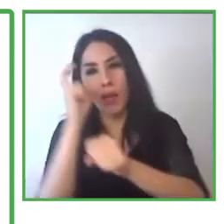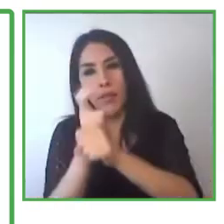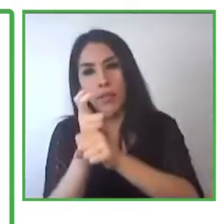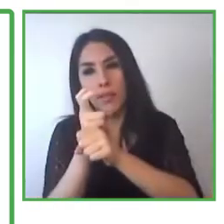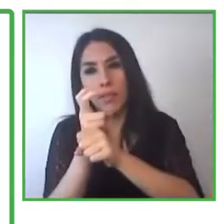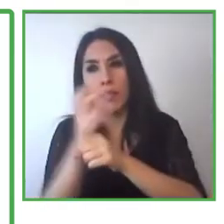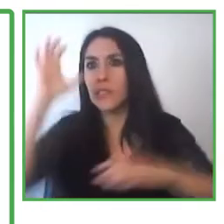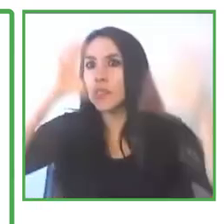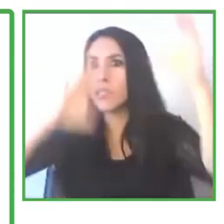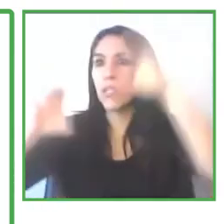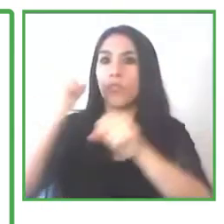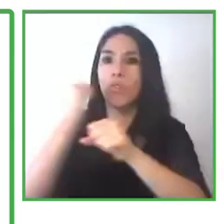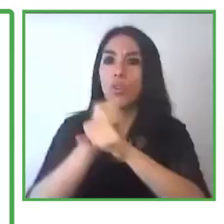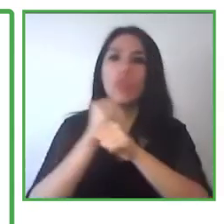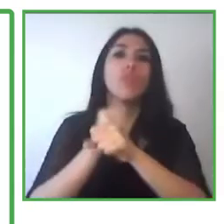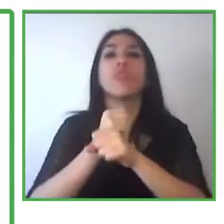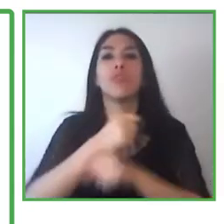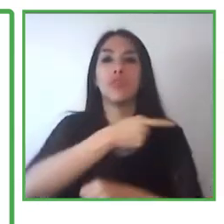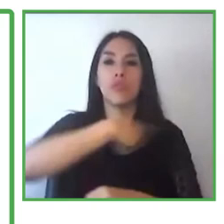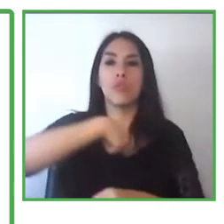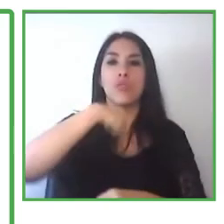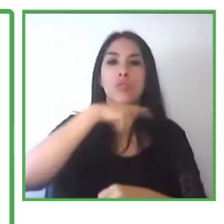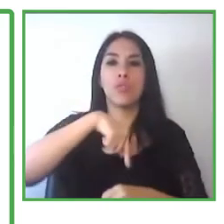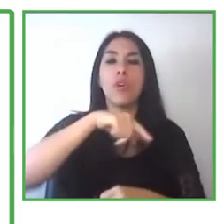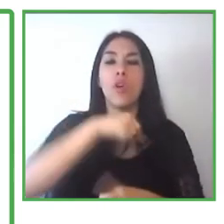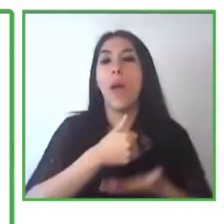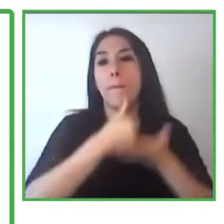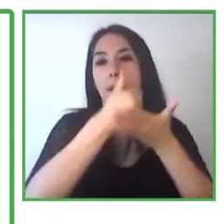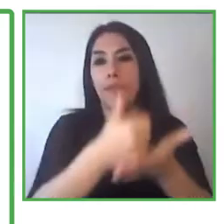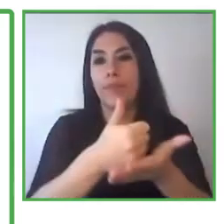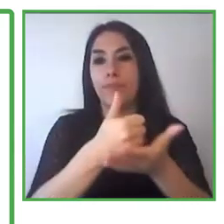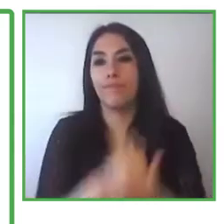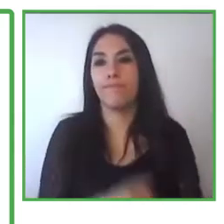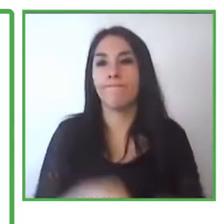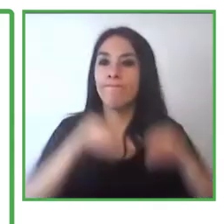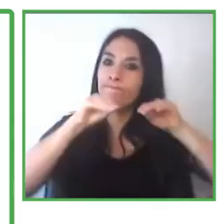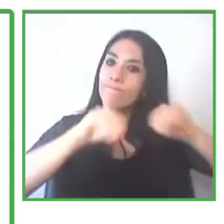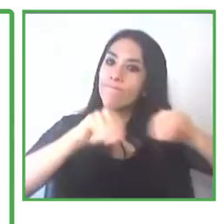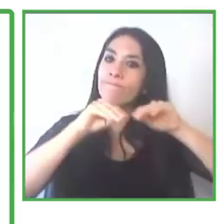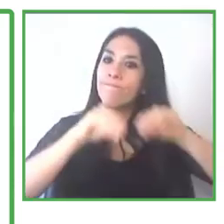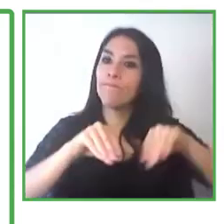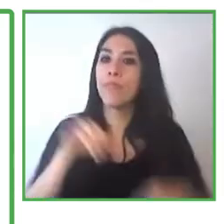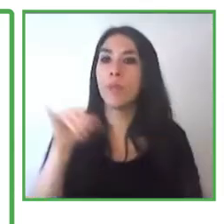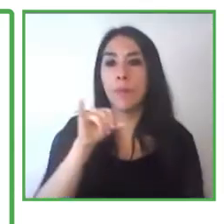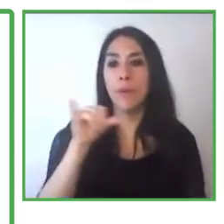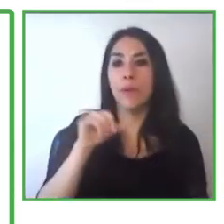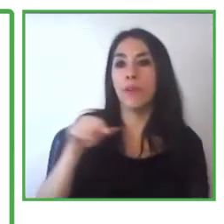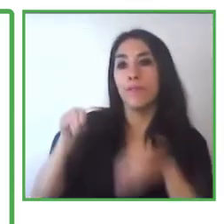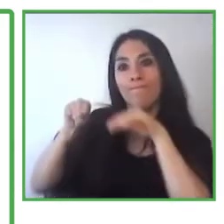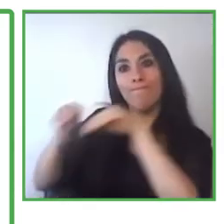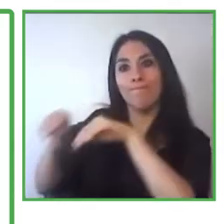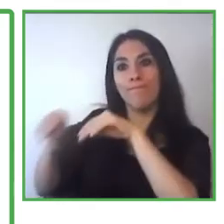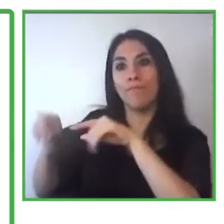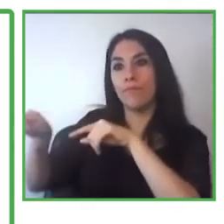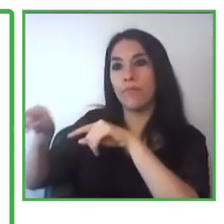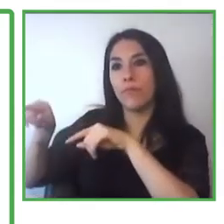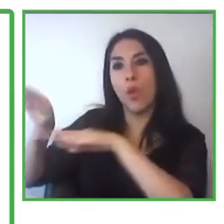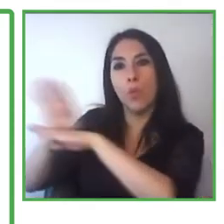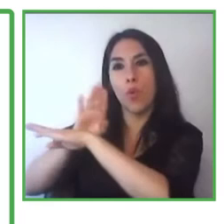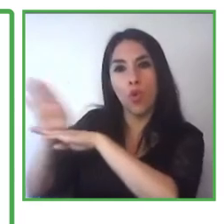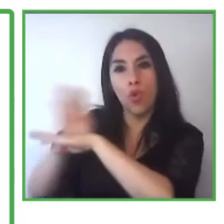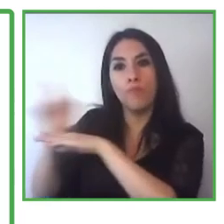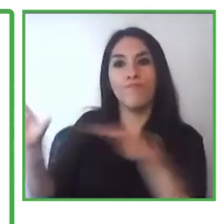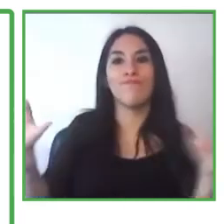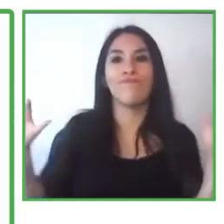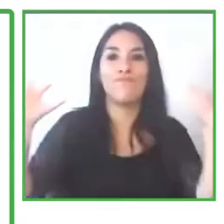So this program, what it's going to do is just to provide support and training for company prospection